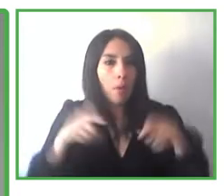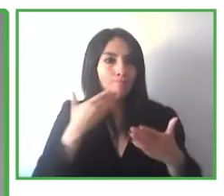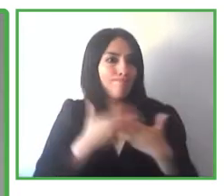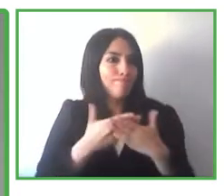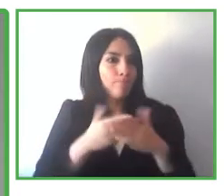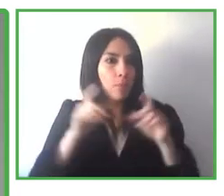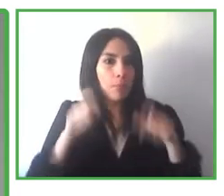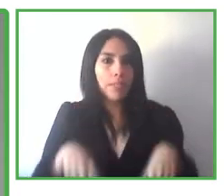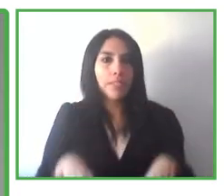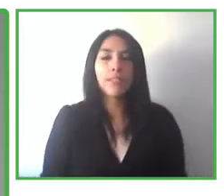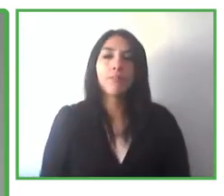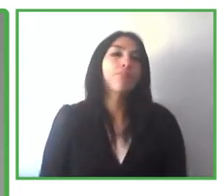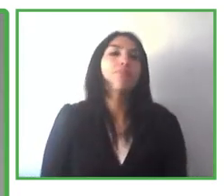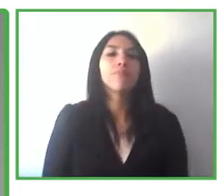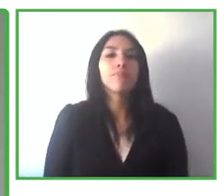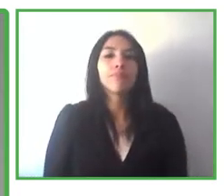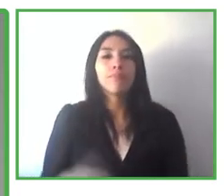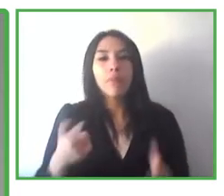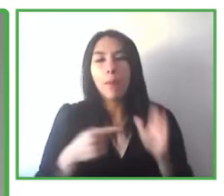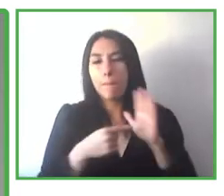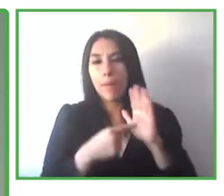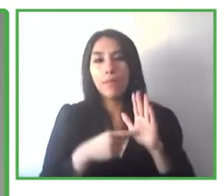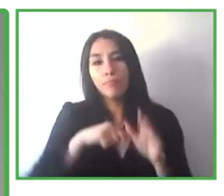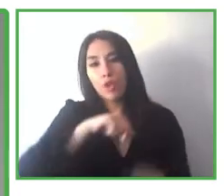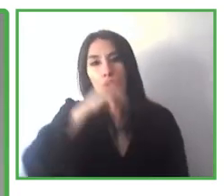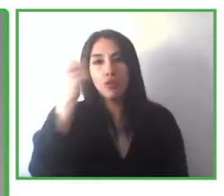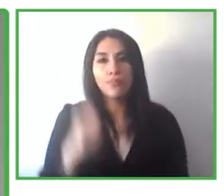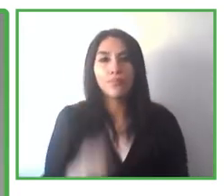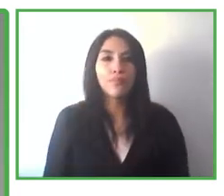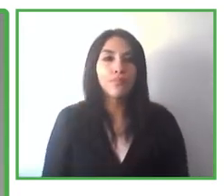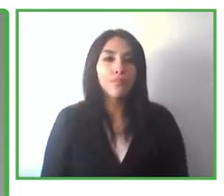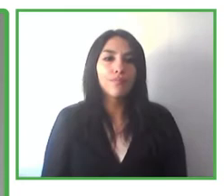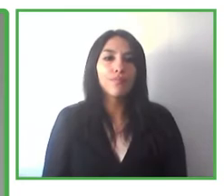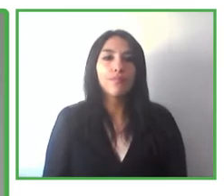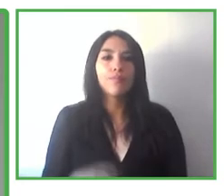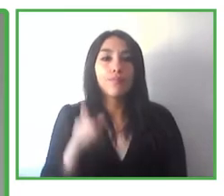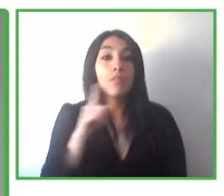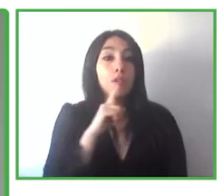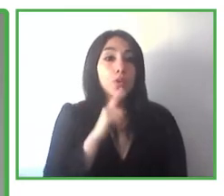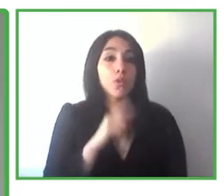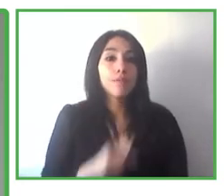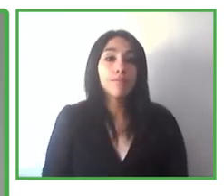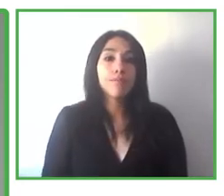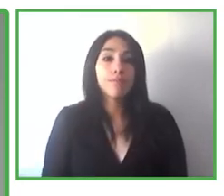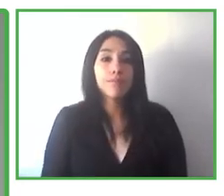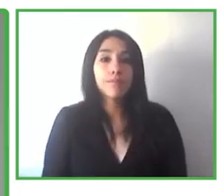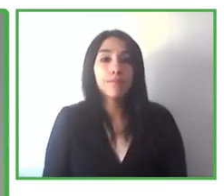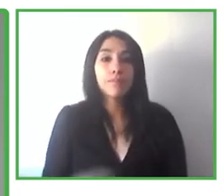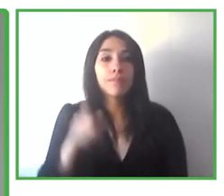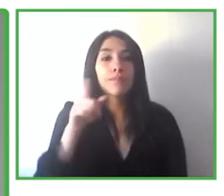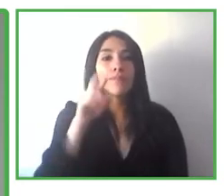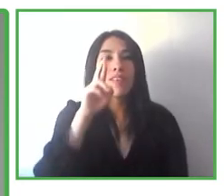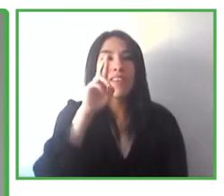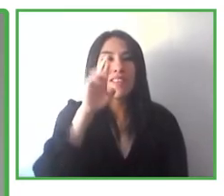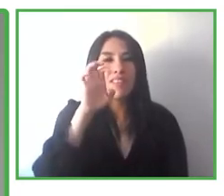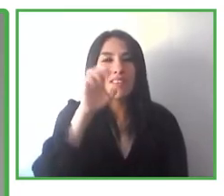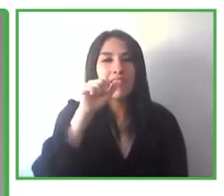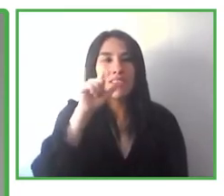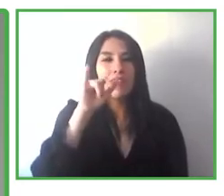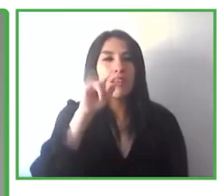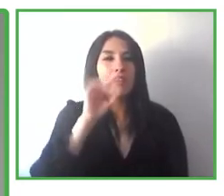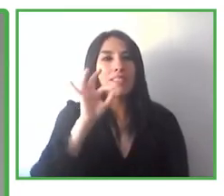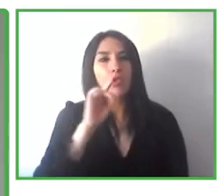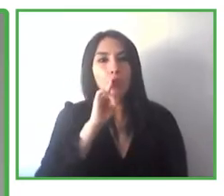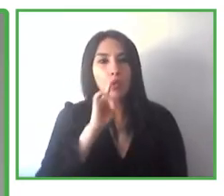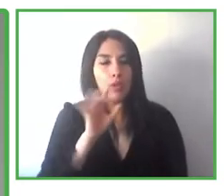Now, what can we say, for instance, about augmented reality? We've all heard about Pokemon Go